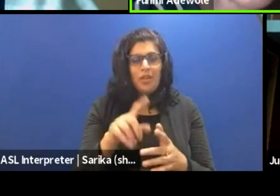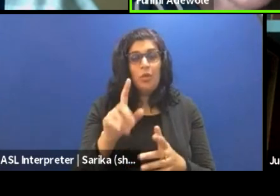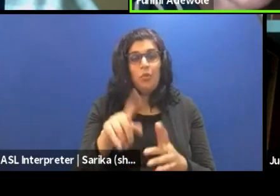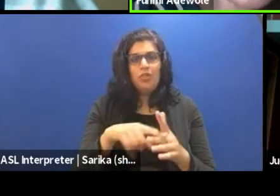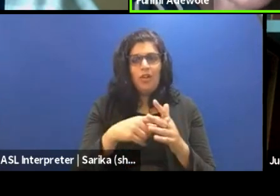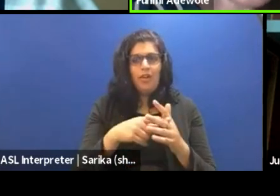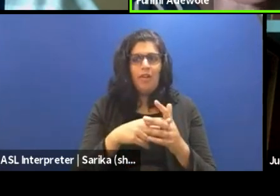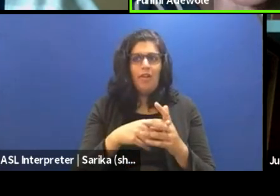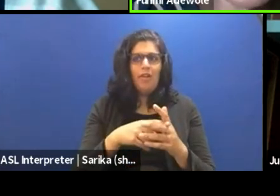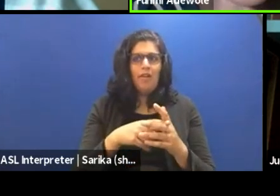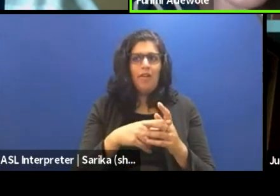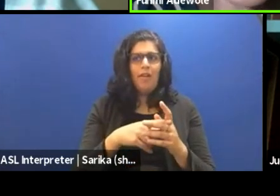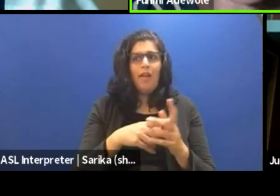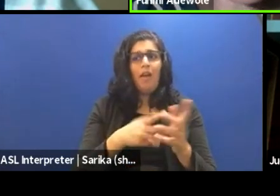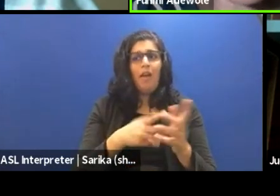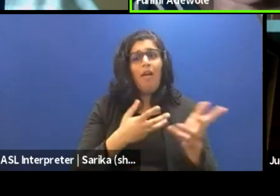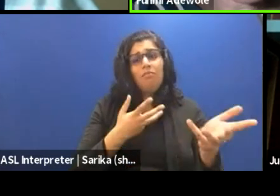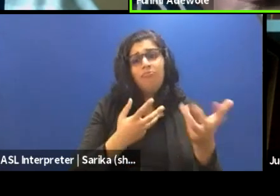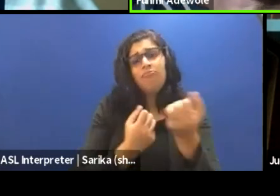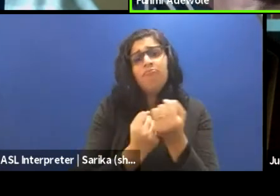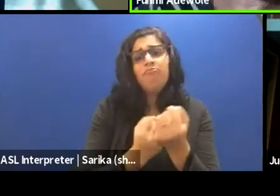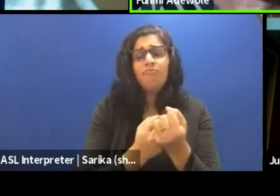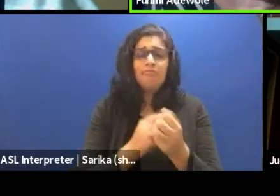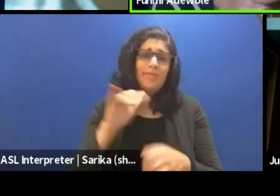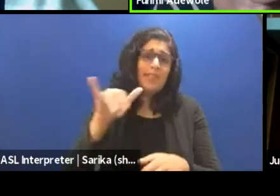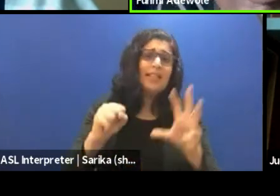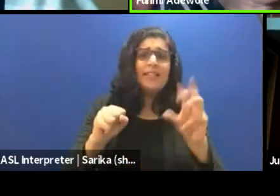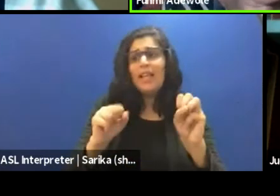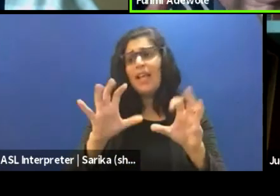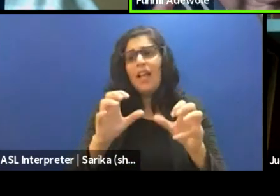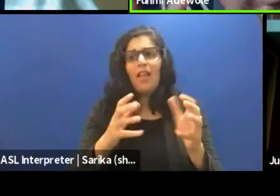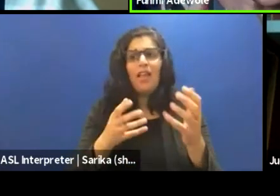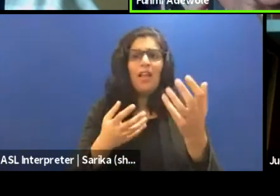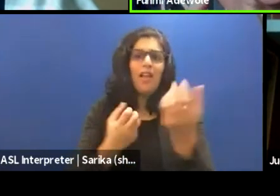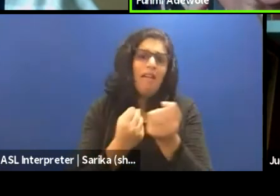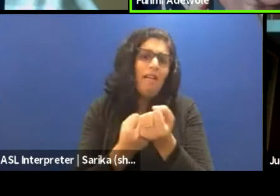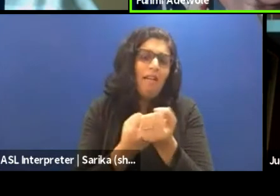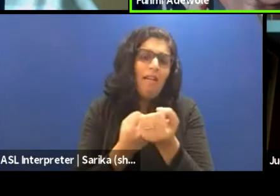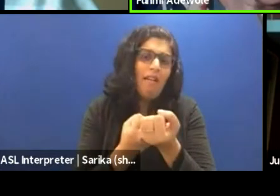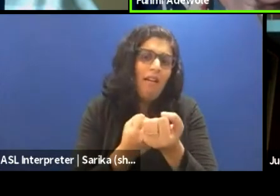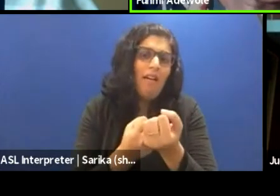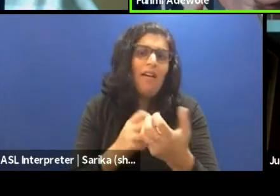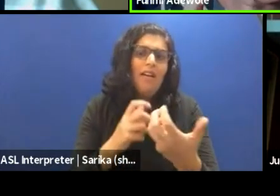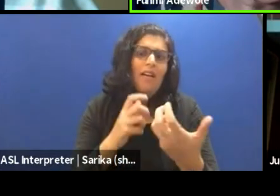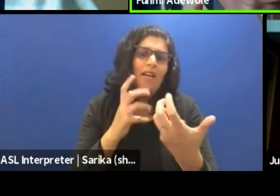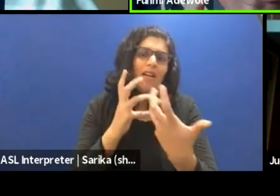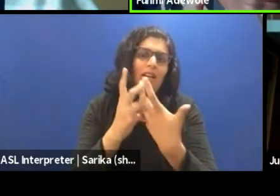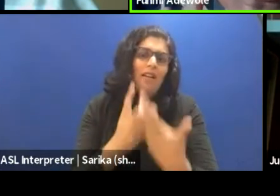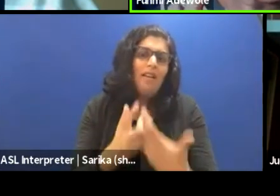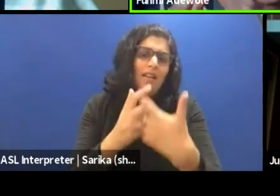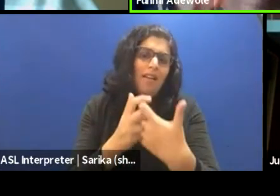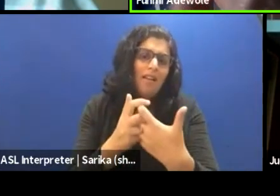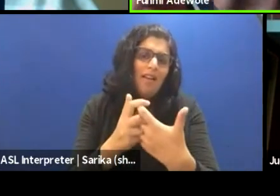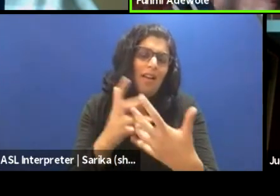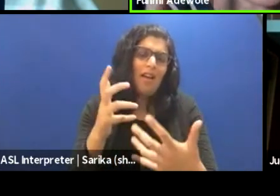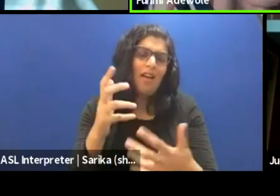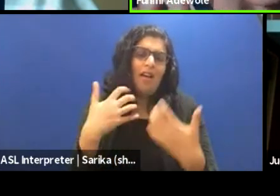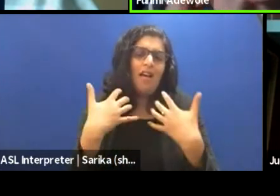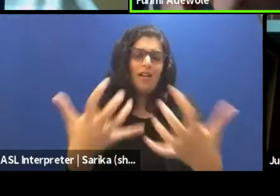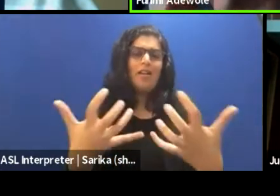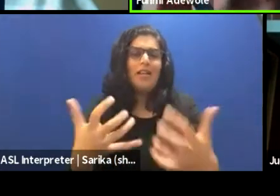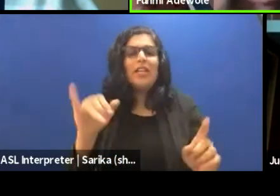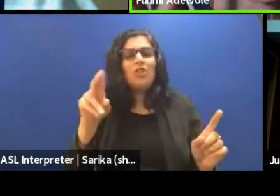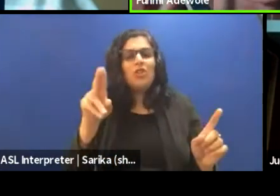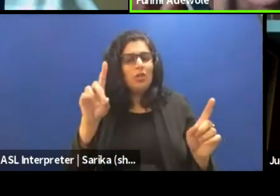to the audience. It doesn't mean that. It's just like Jude was saying that you might, you understand,